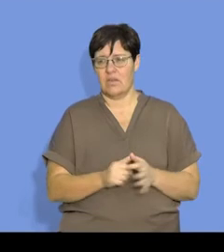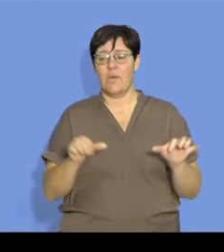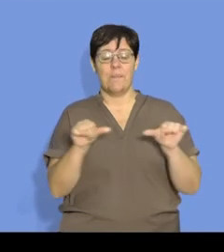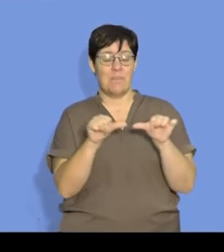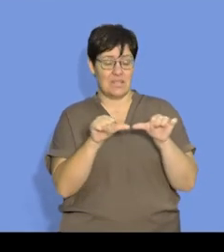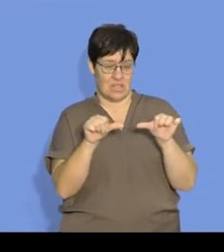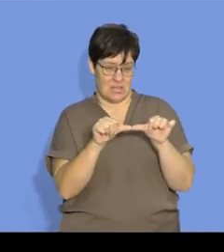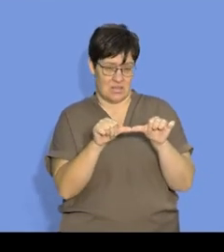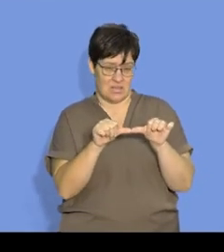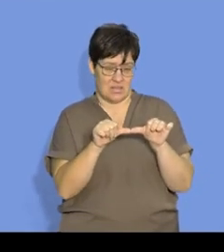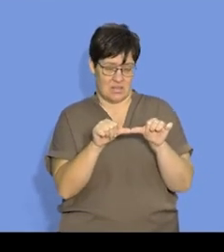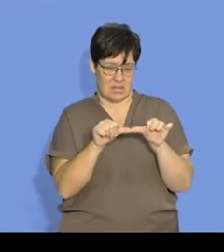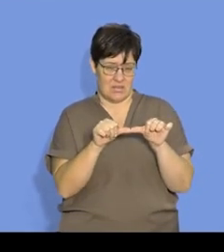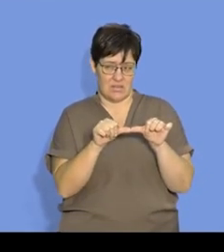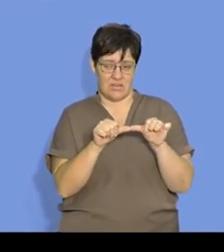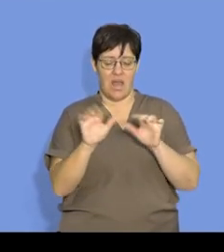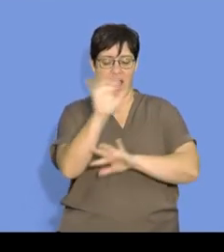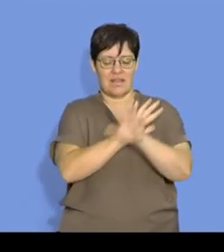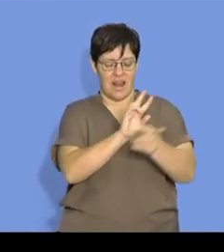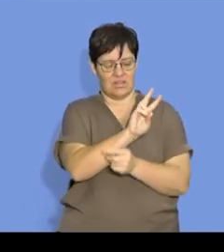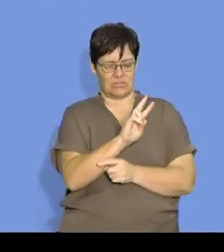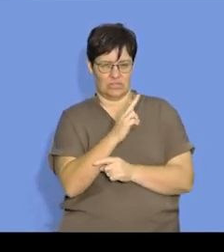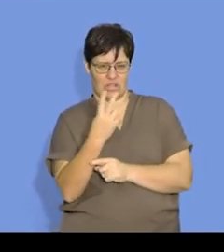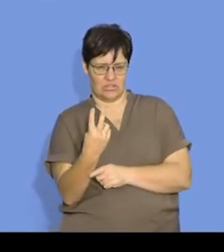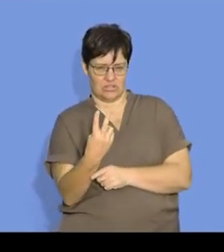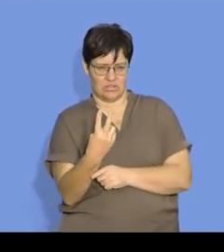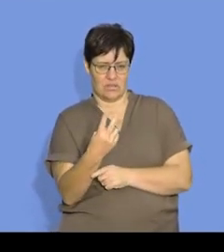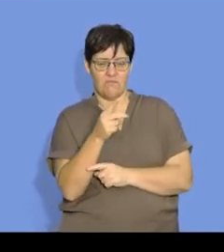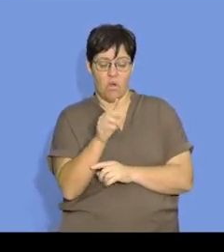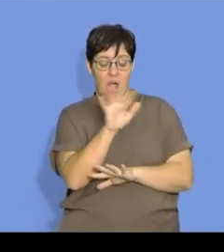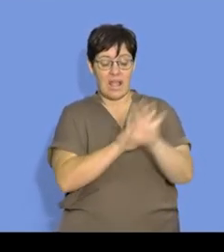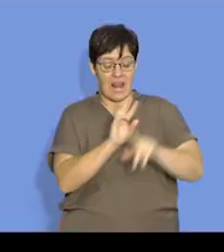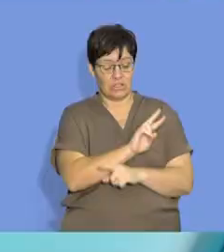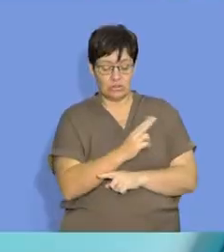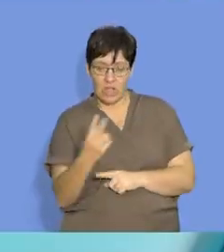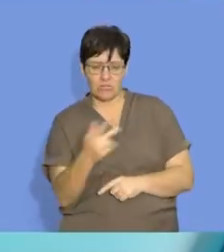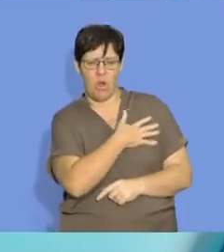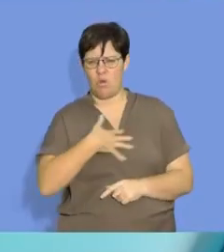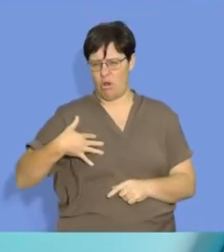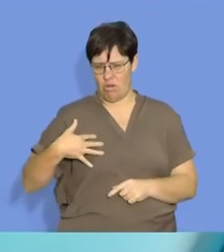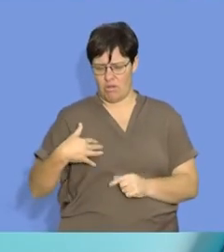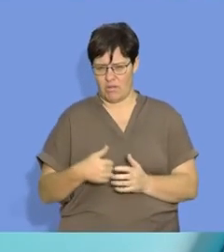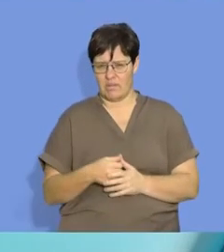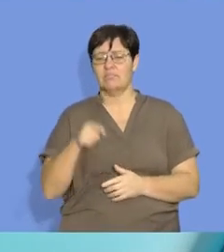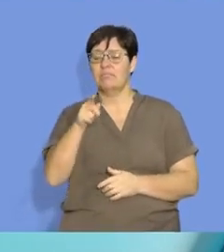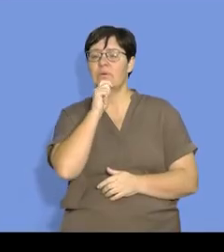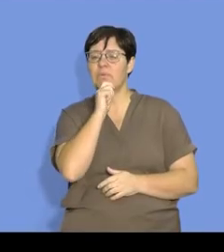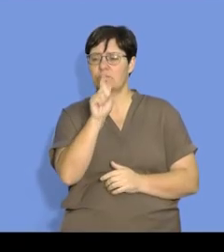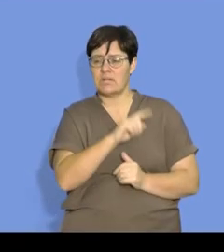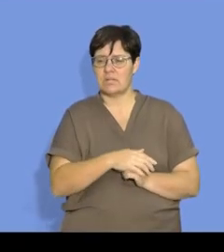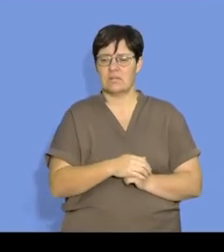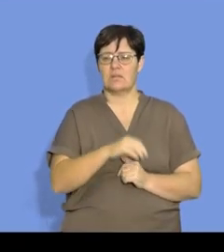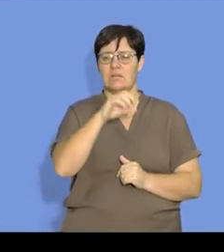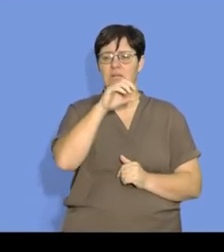the color change, how long it will take for the color to change. And we use here sodium